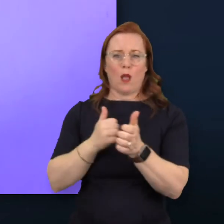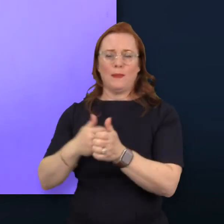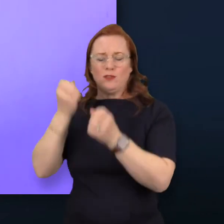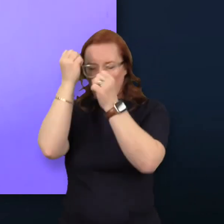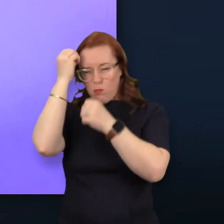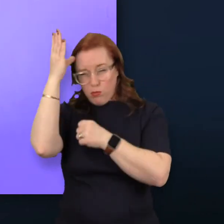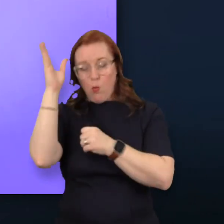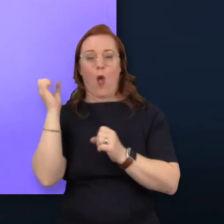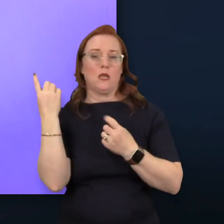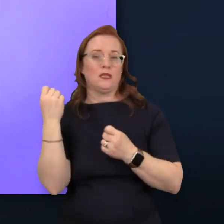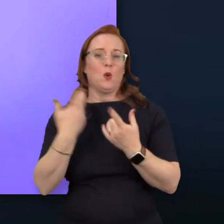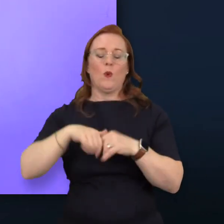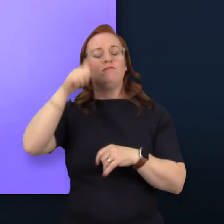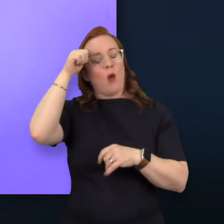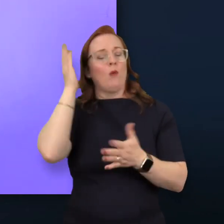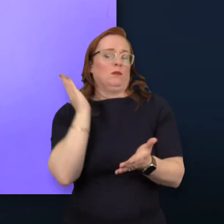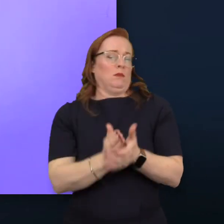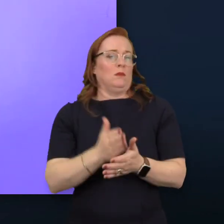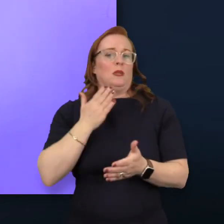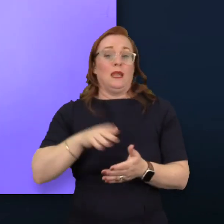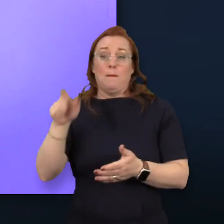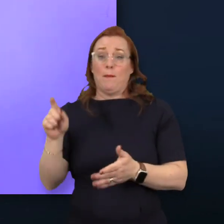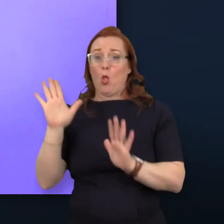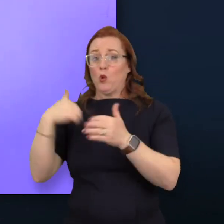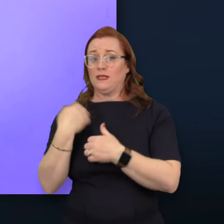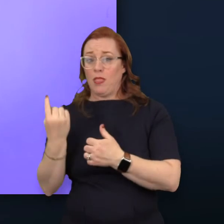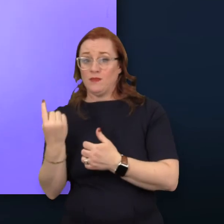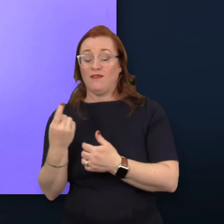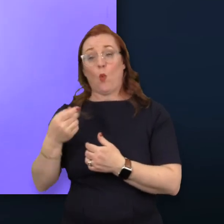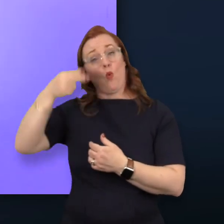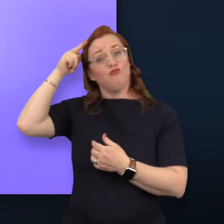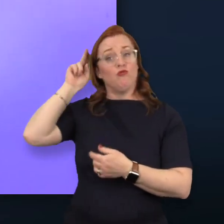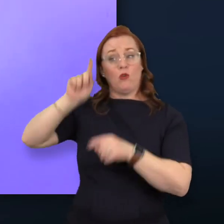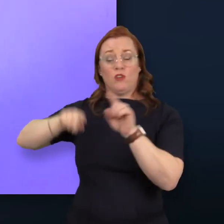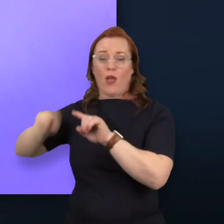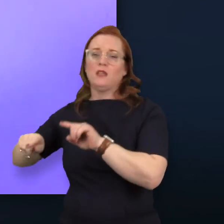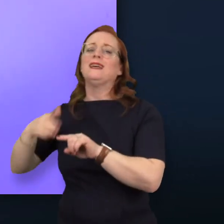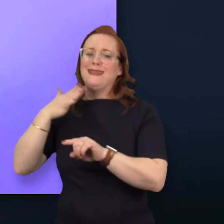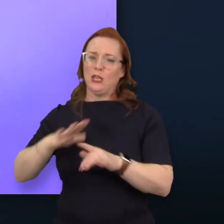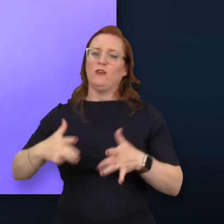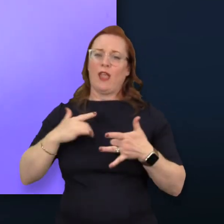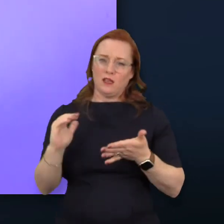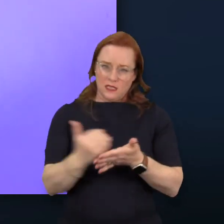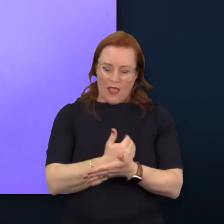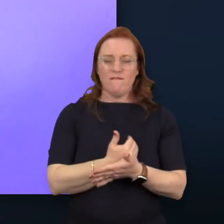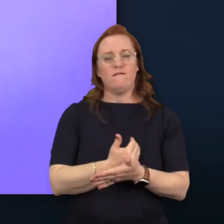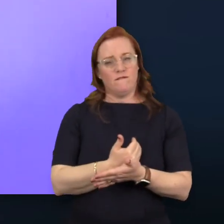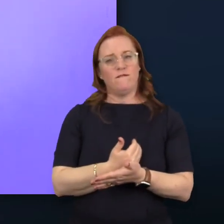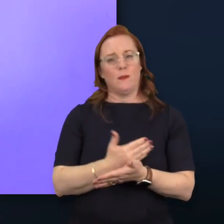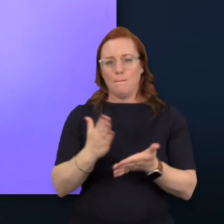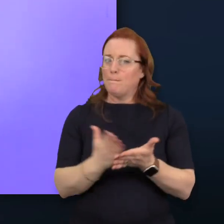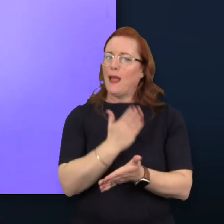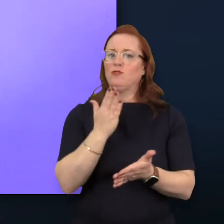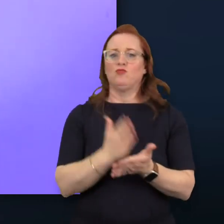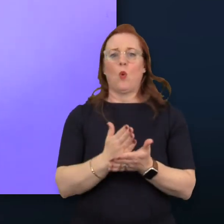understand the need for people who are autistic or with other forms of neurodiversity to ensure